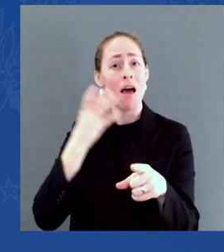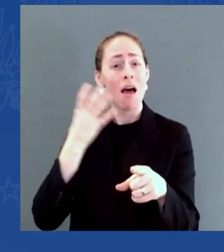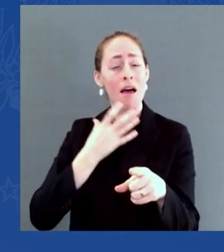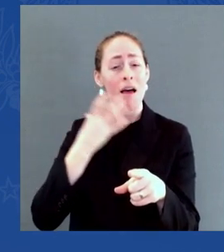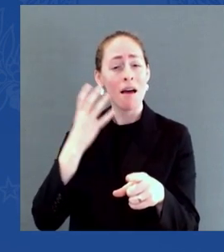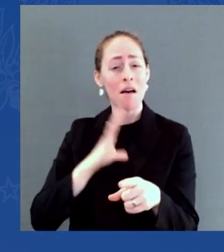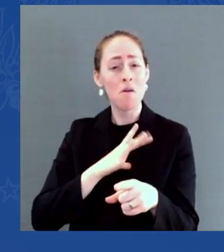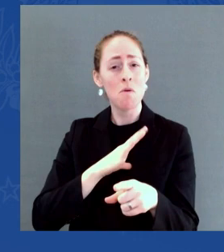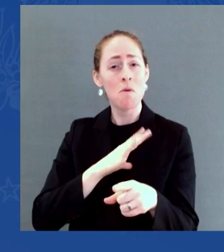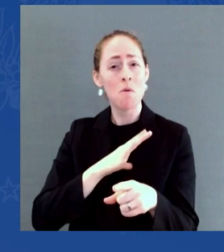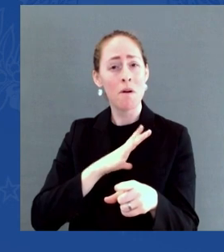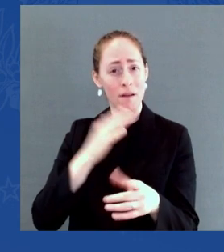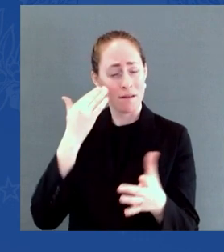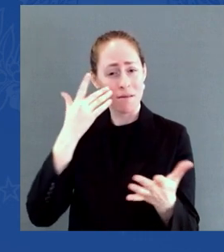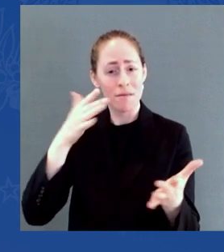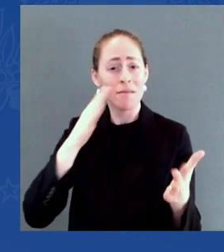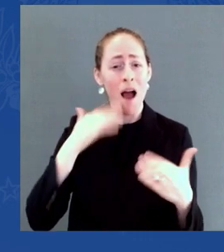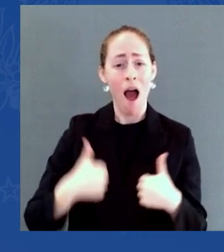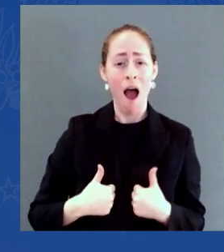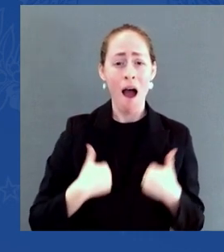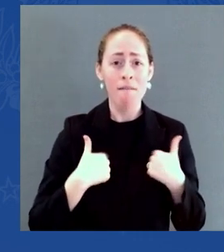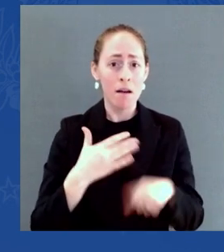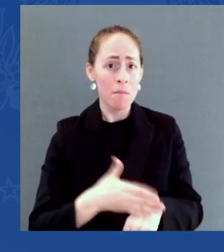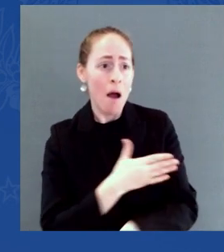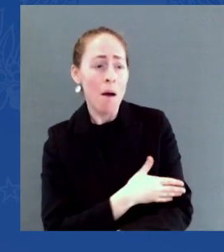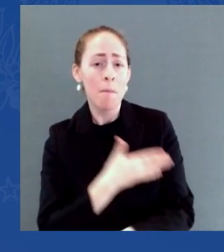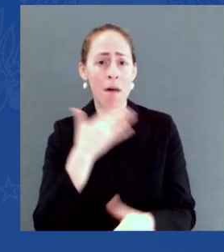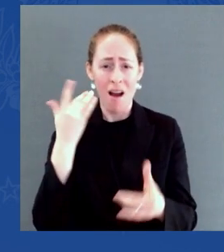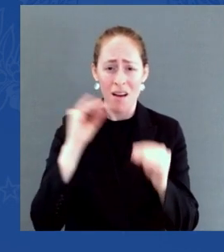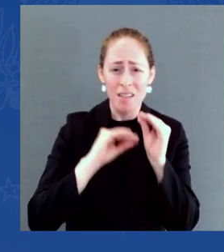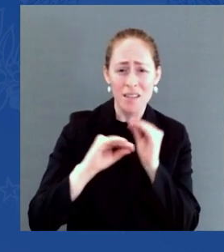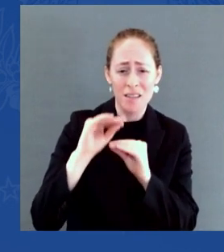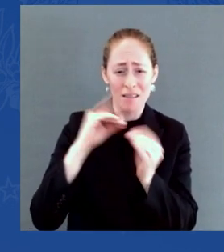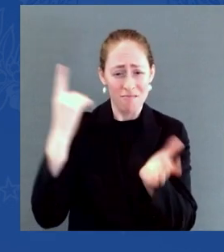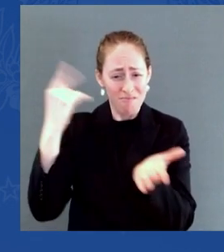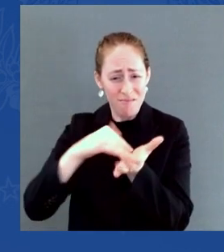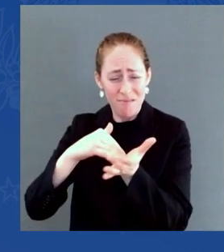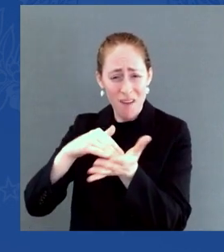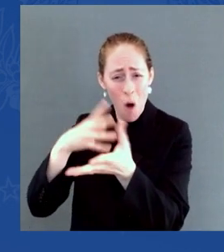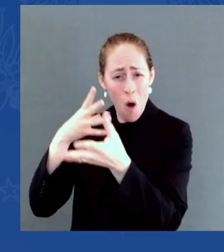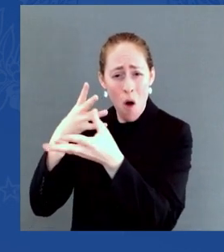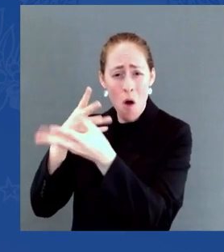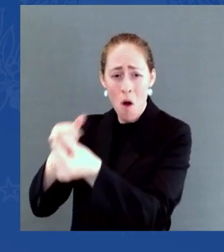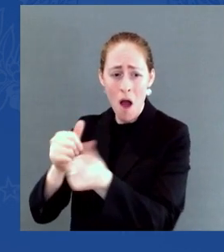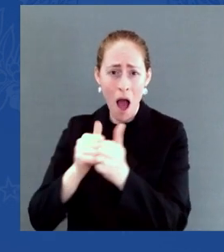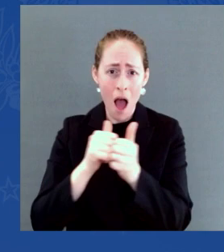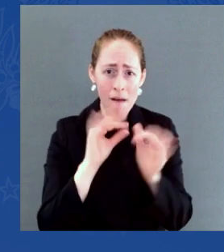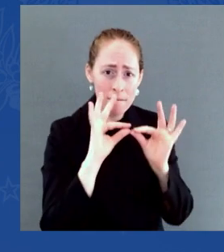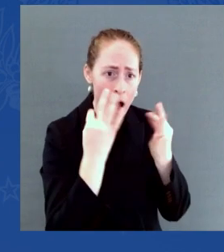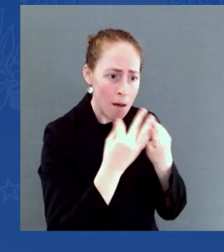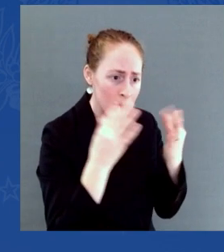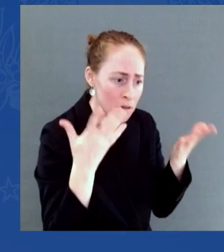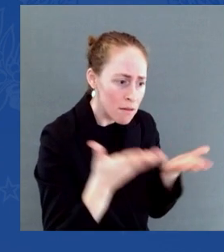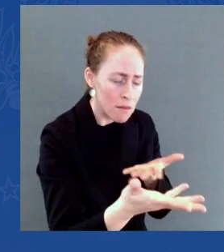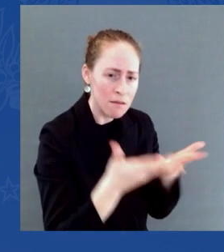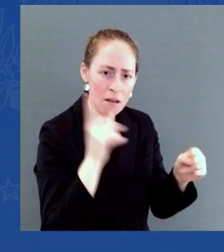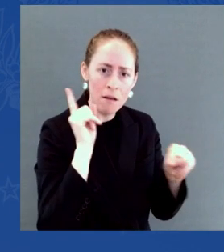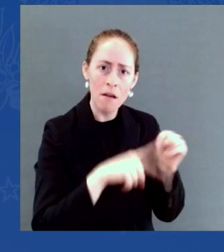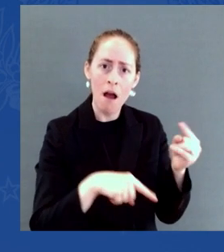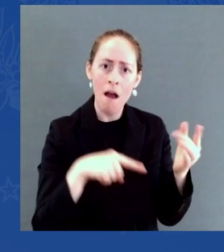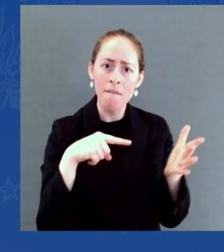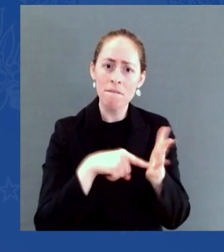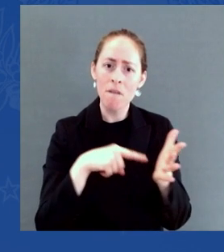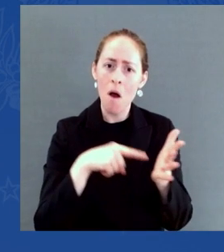the health of your child, but it robs you of your dignity, the list goes on. But the point is the same. What I propose